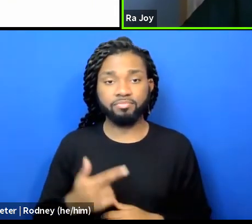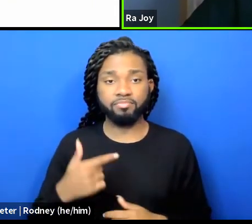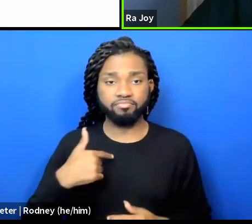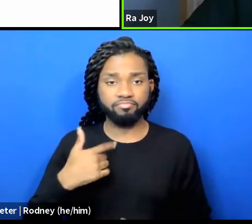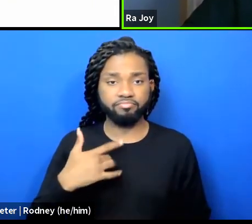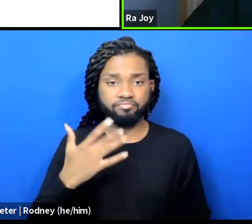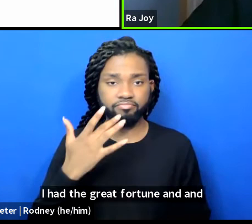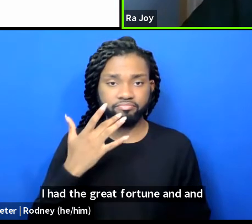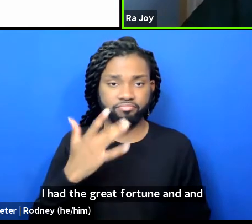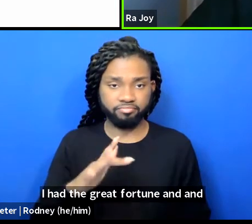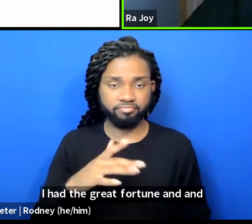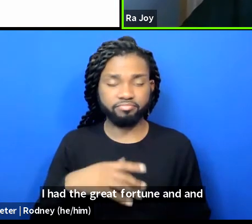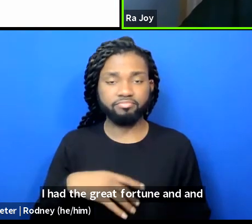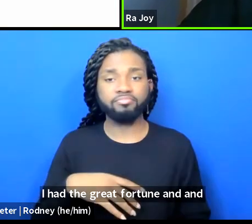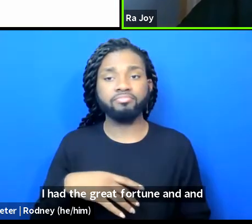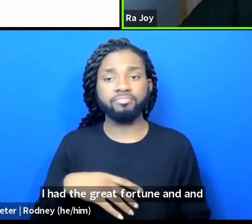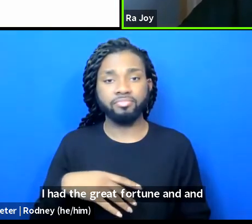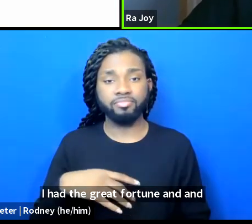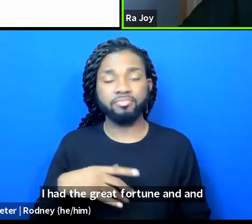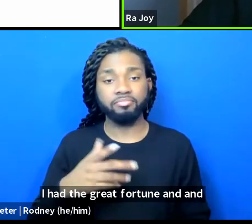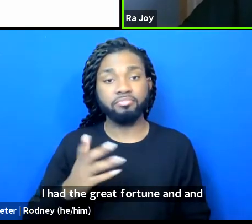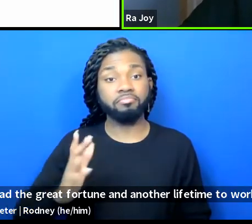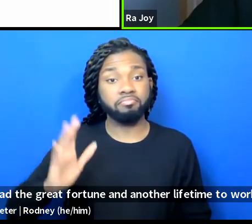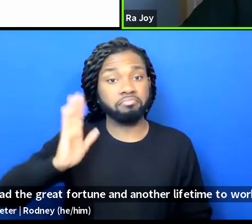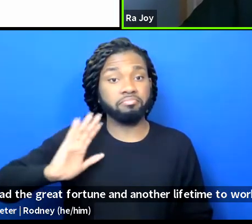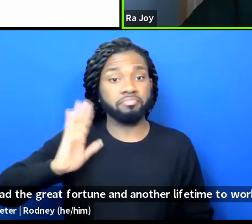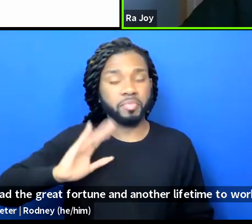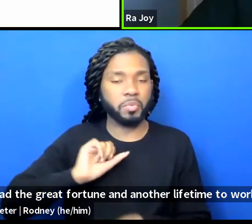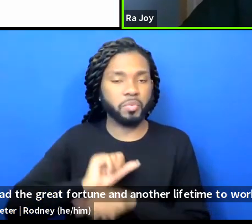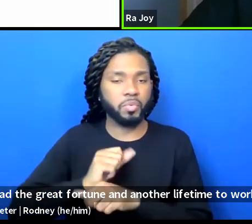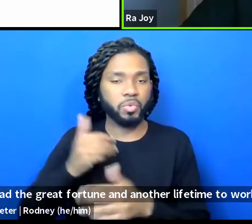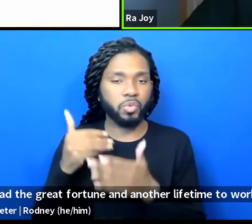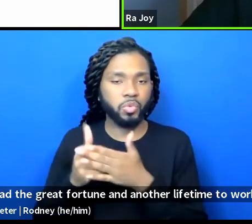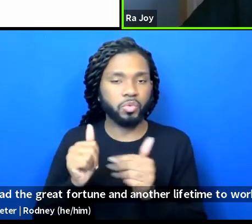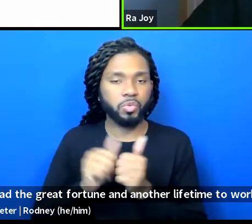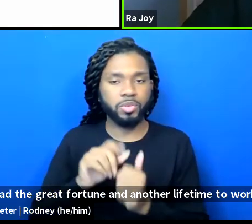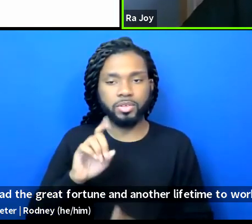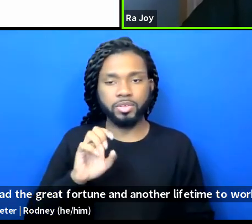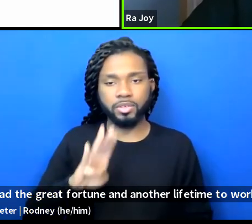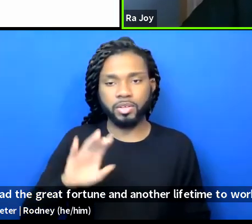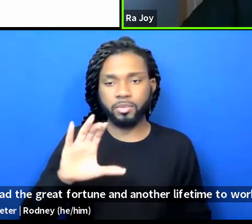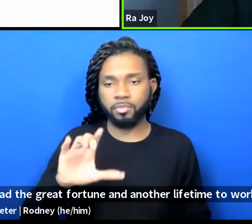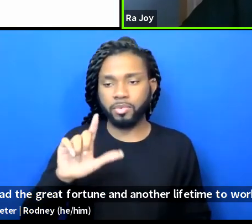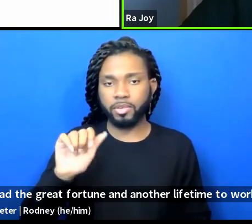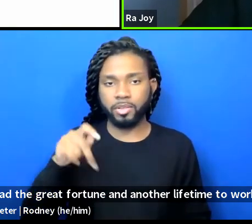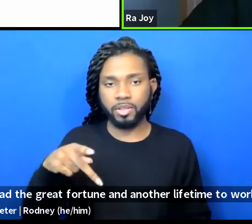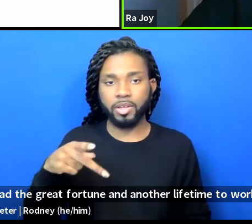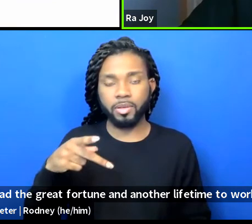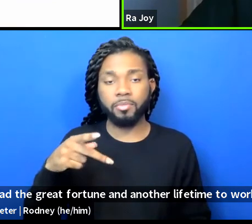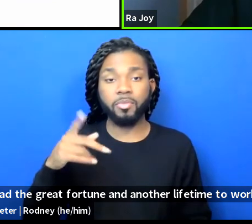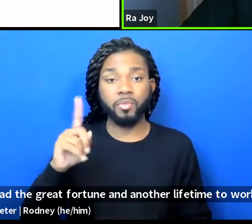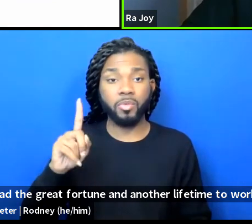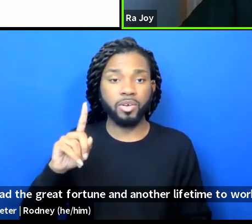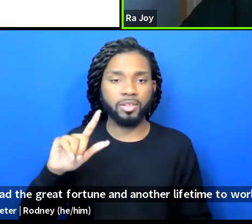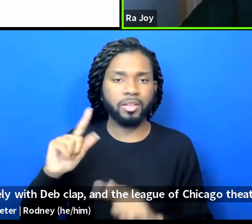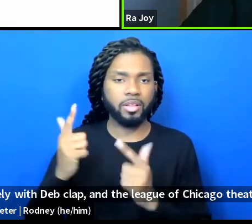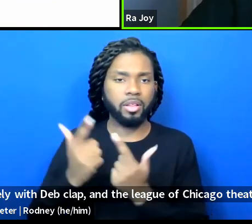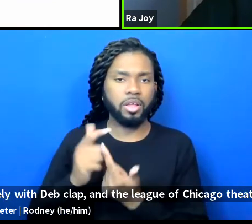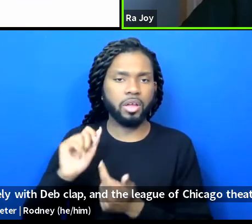and another lifetime to work closely with Deb Clapp and the League of Chicago Theaters.